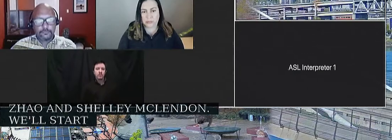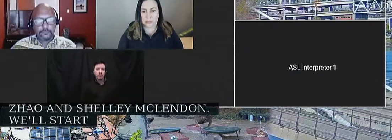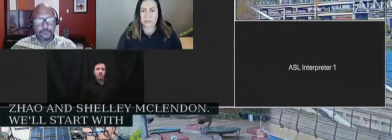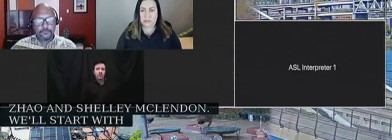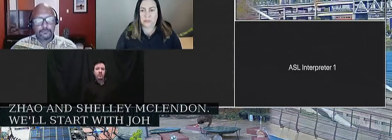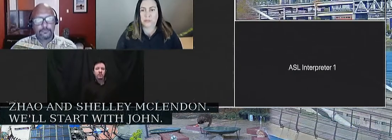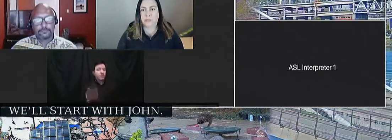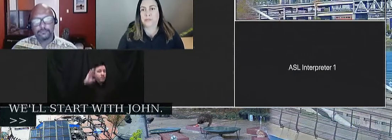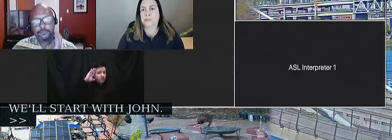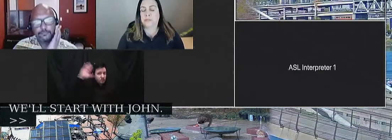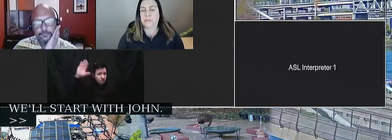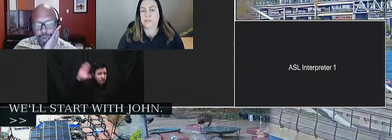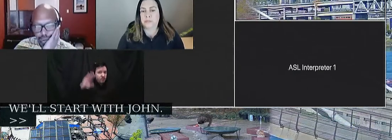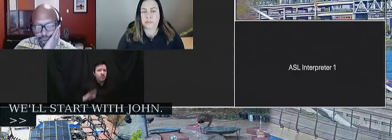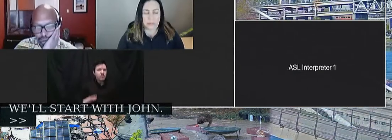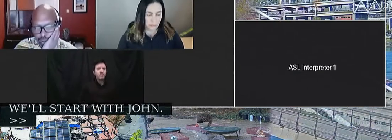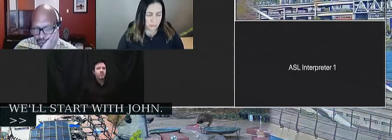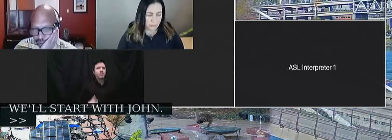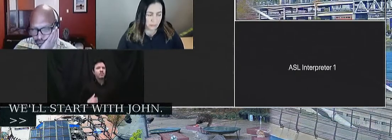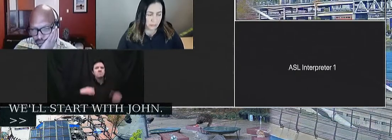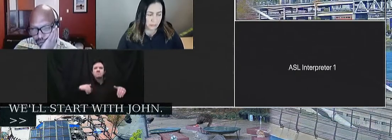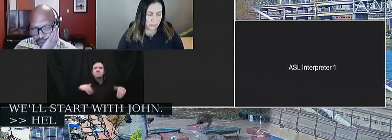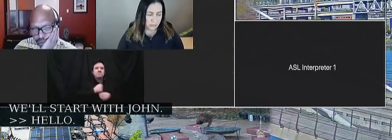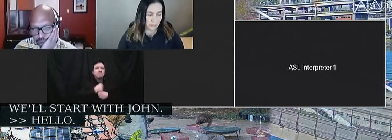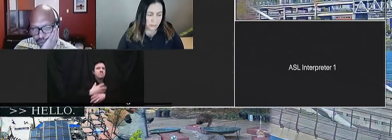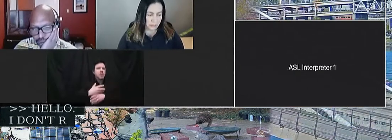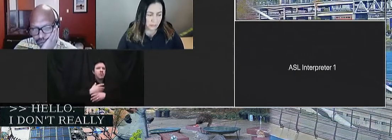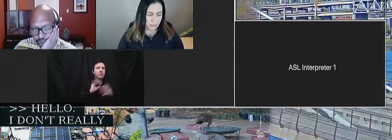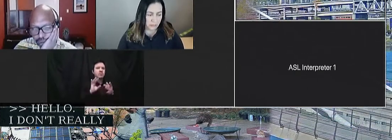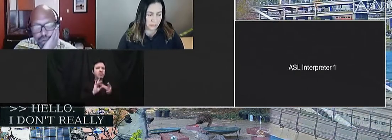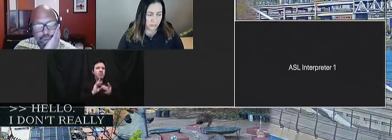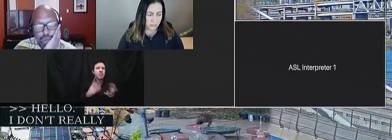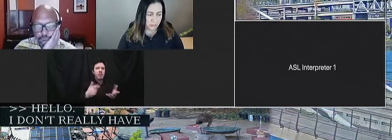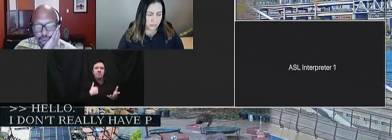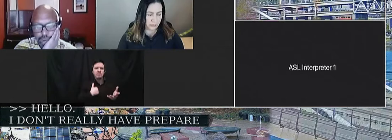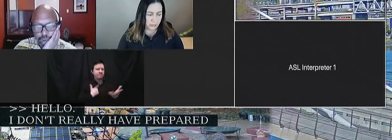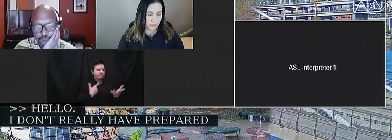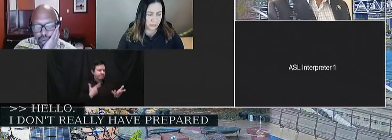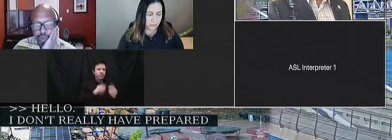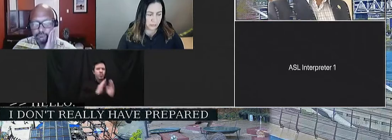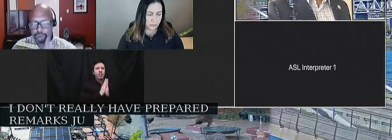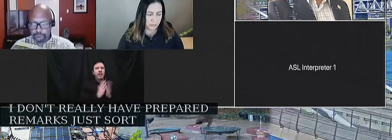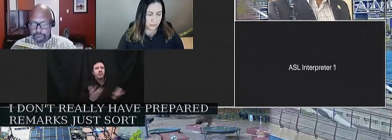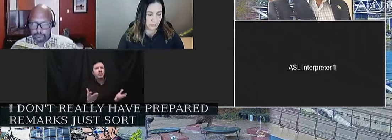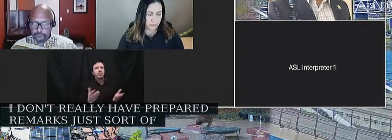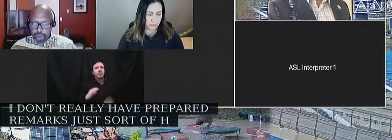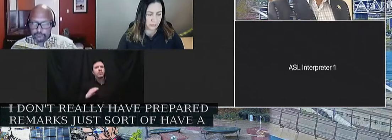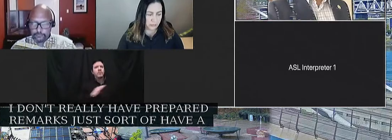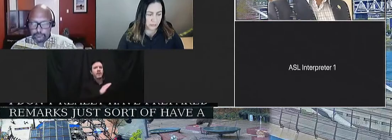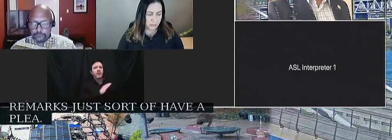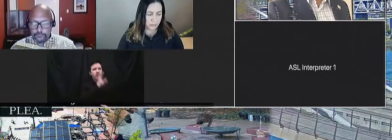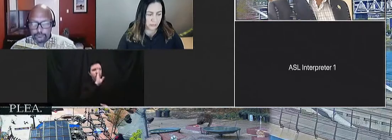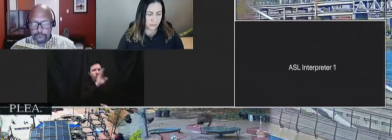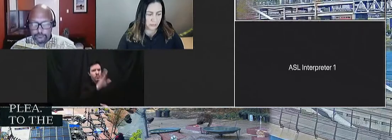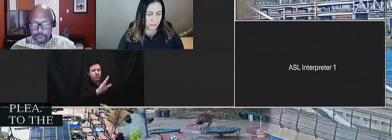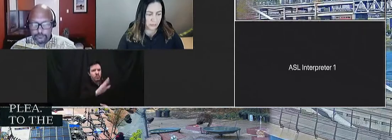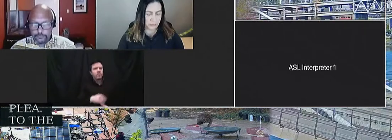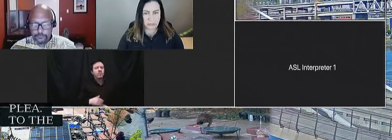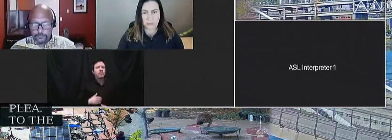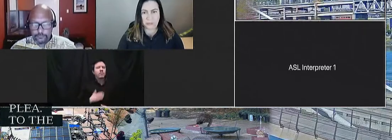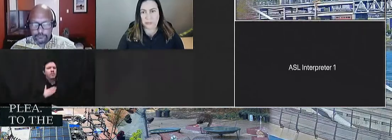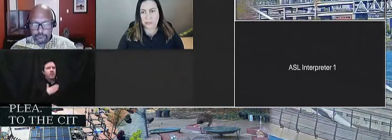Hello. I don't really have prepared remarks, I just sort of have a plea. To the city council, please